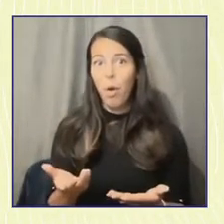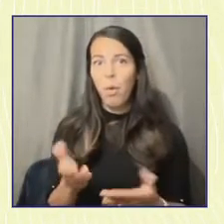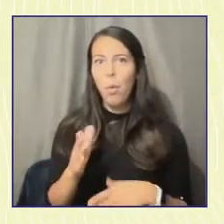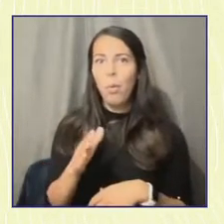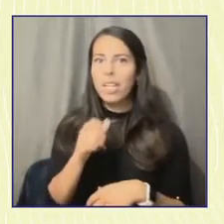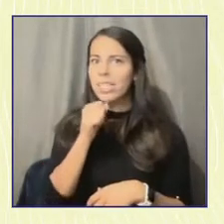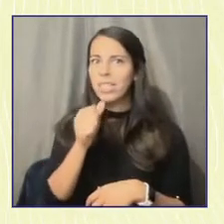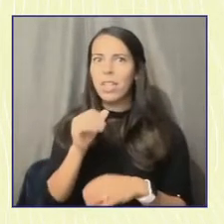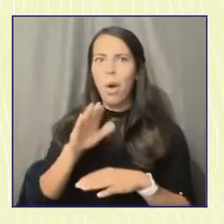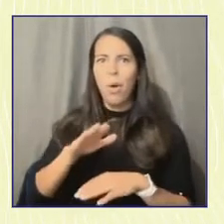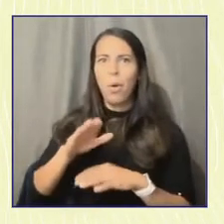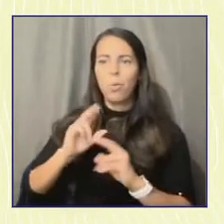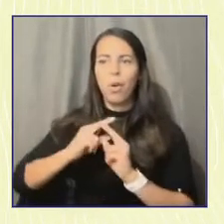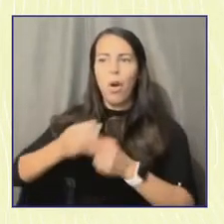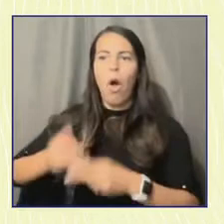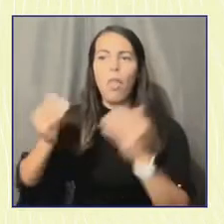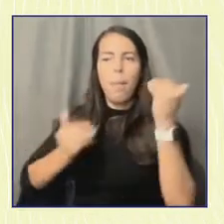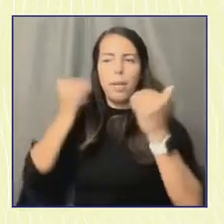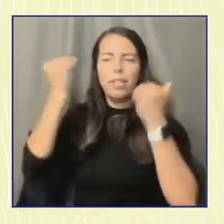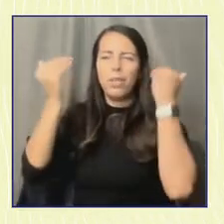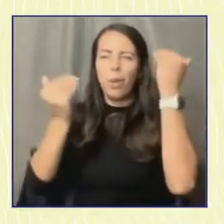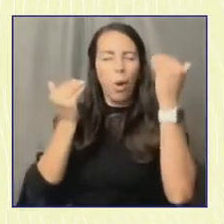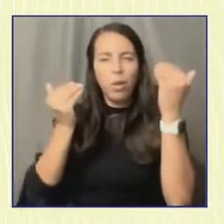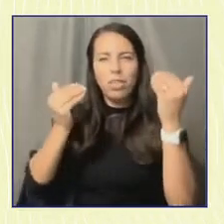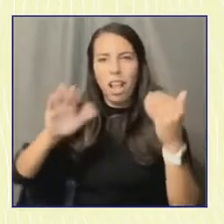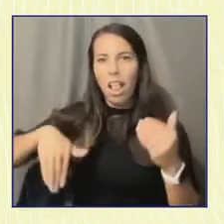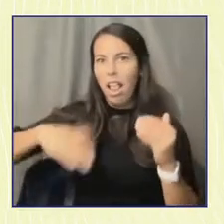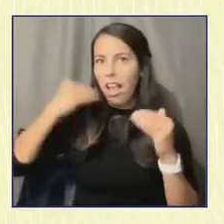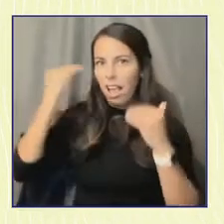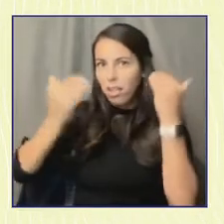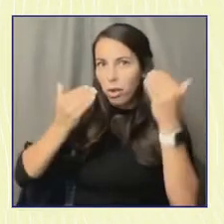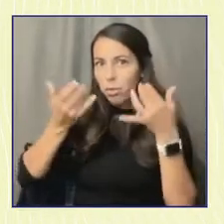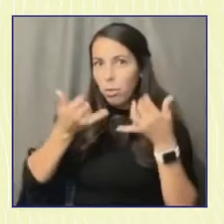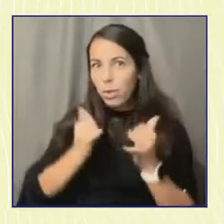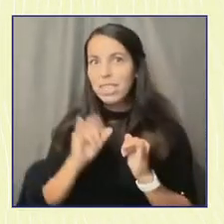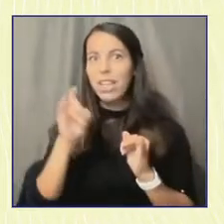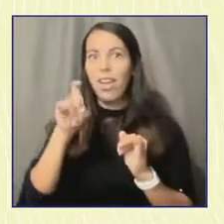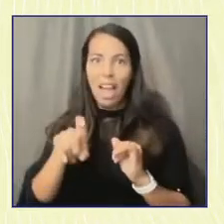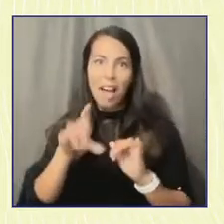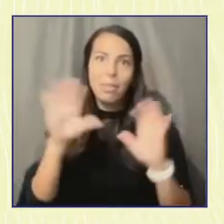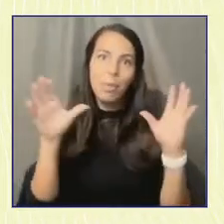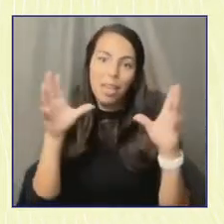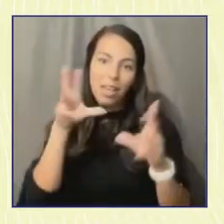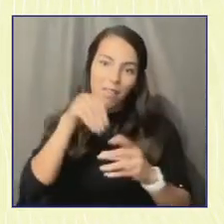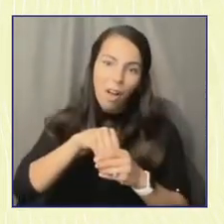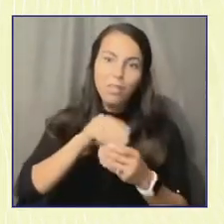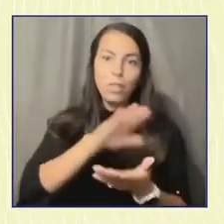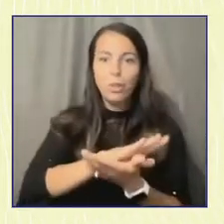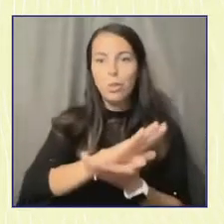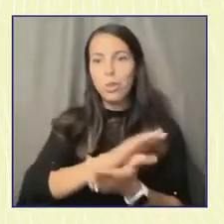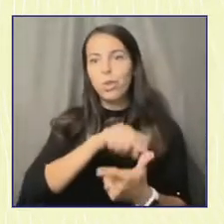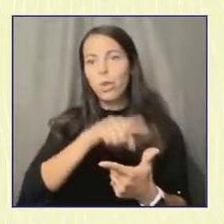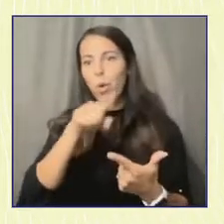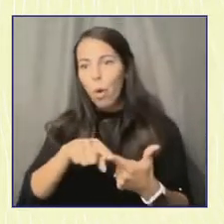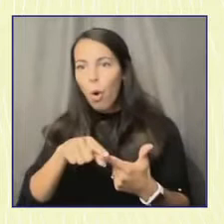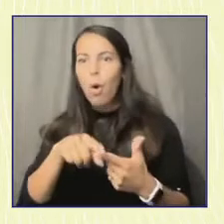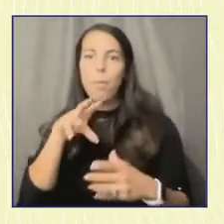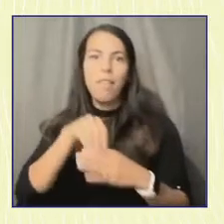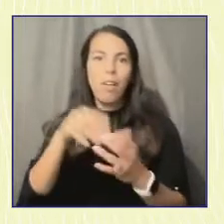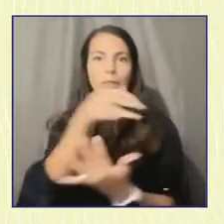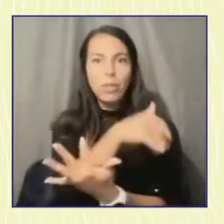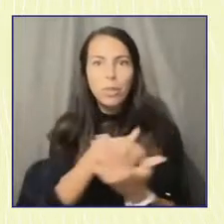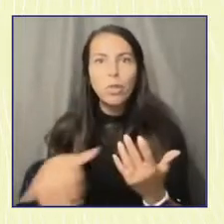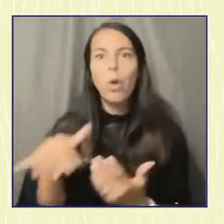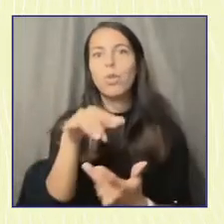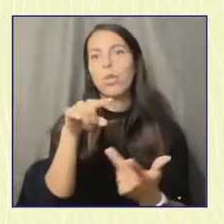because that's not what they are. You know, we still have obligations to school. We still have social lives, family responsibilities. The list goes on and